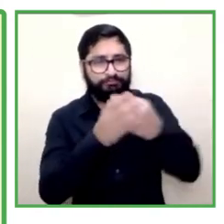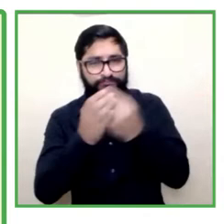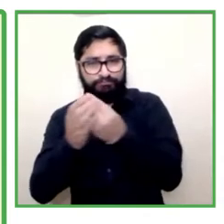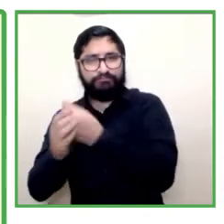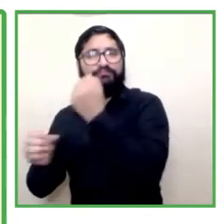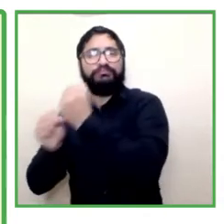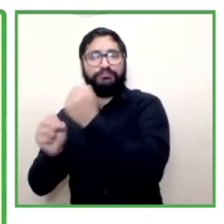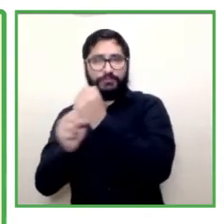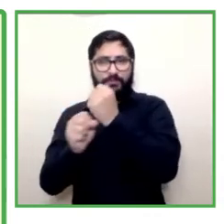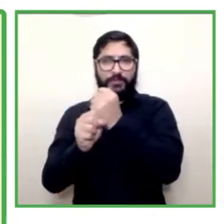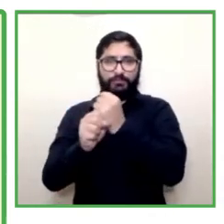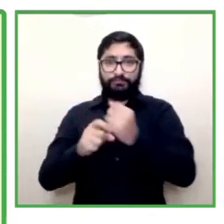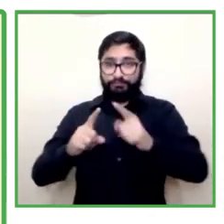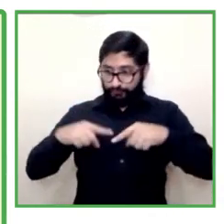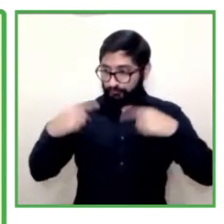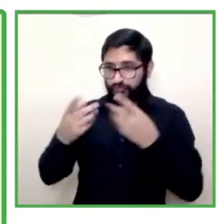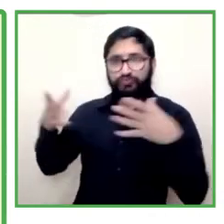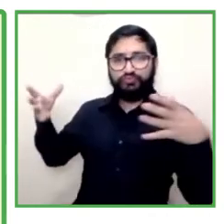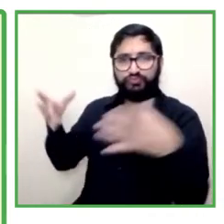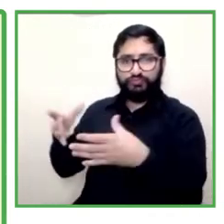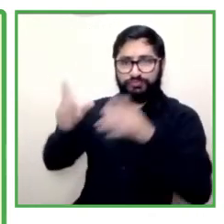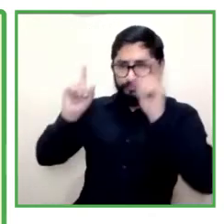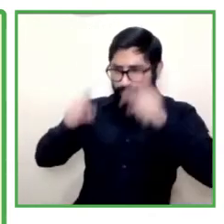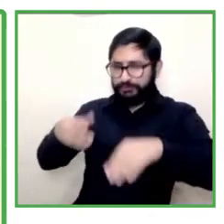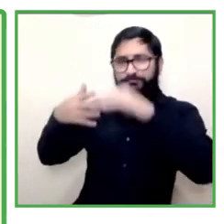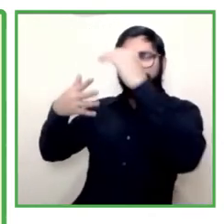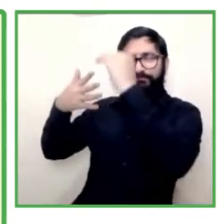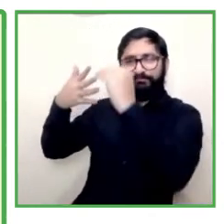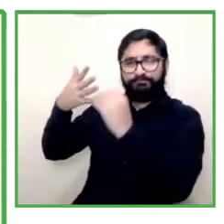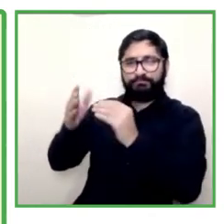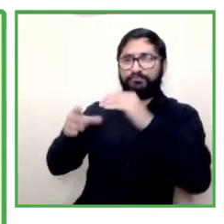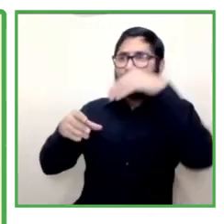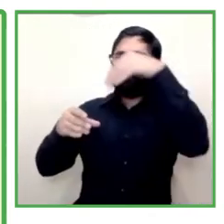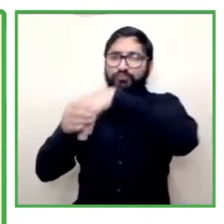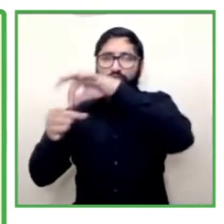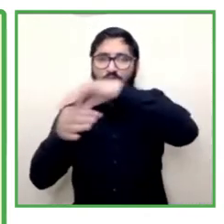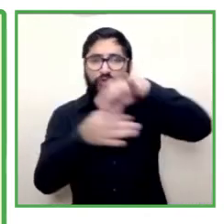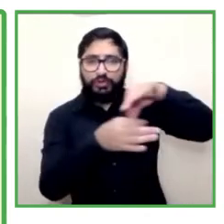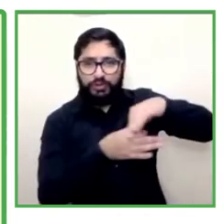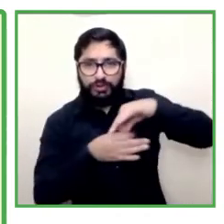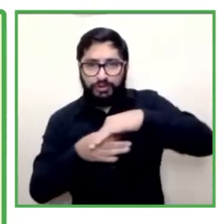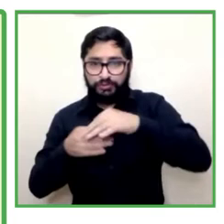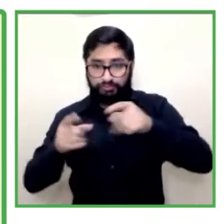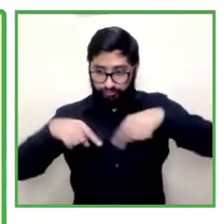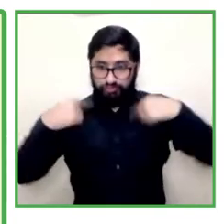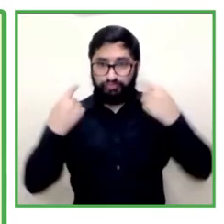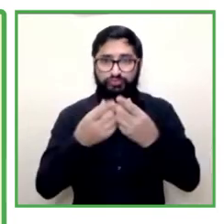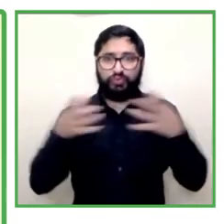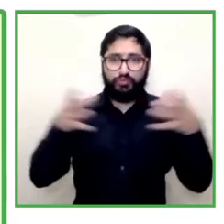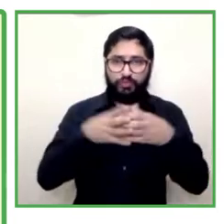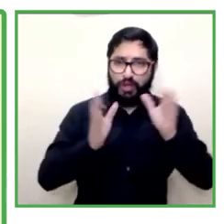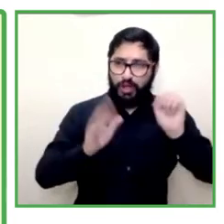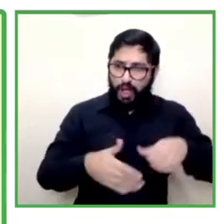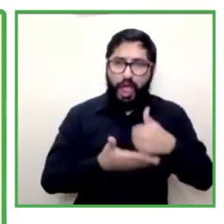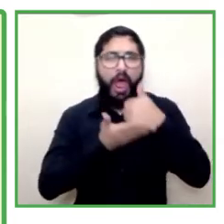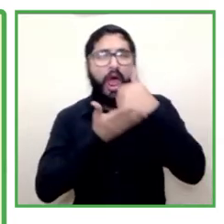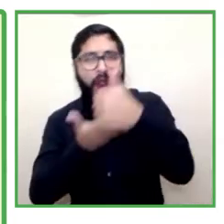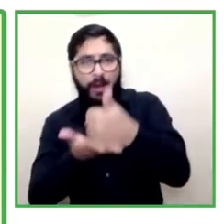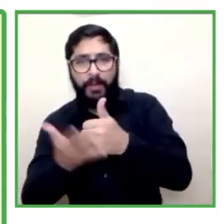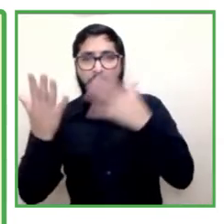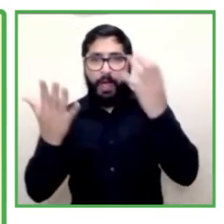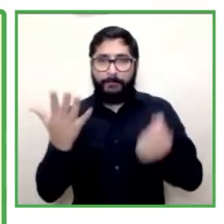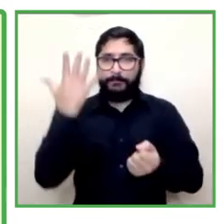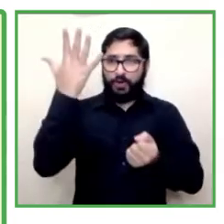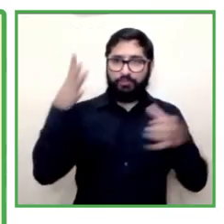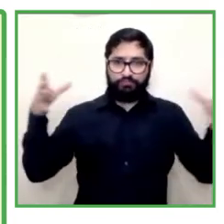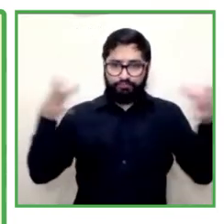we evaluate this in our own groups as i said before we have five professionals